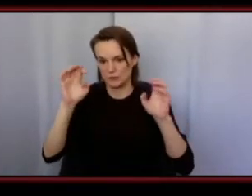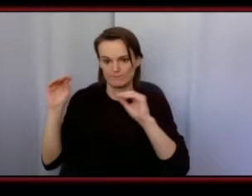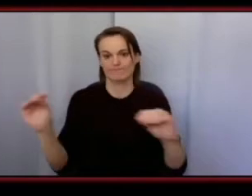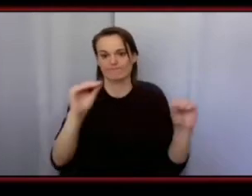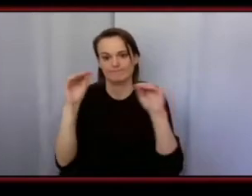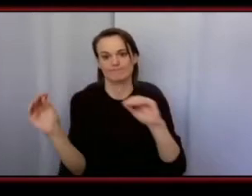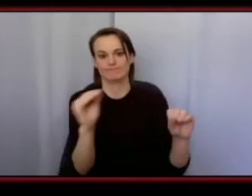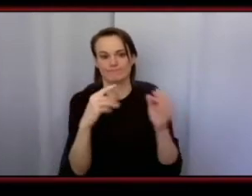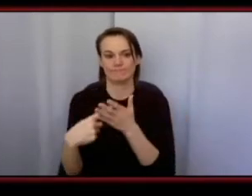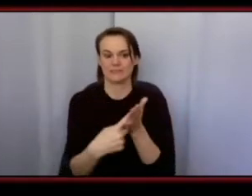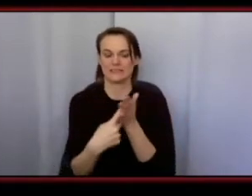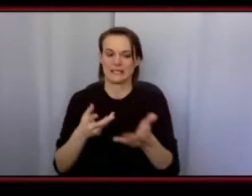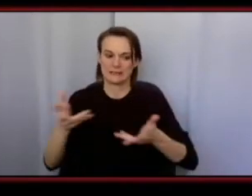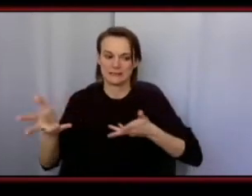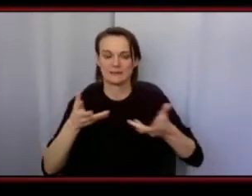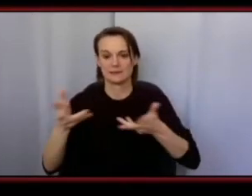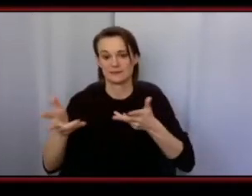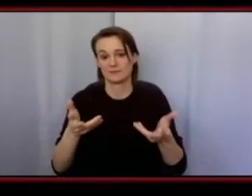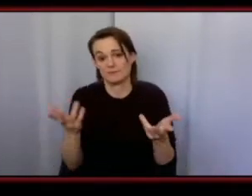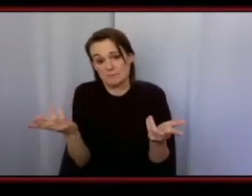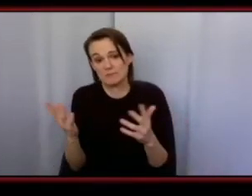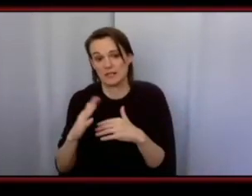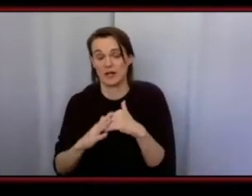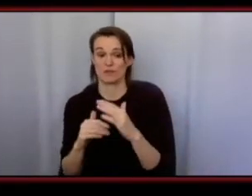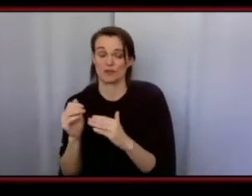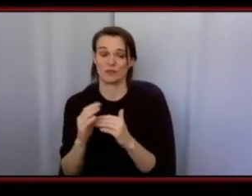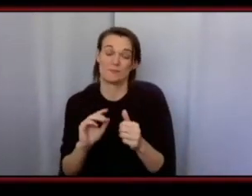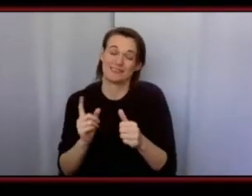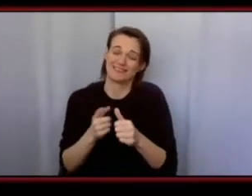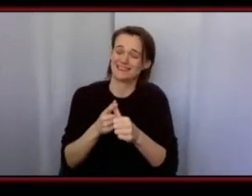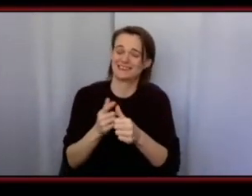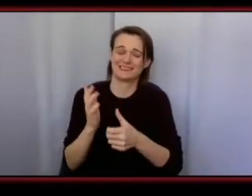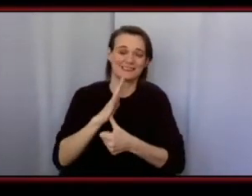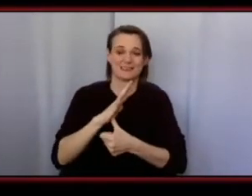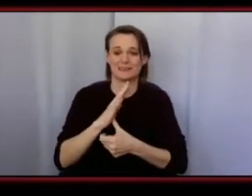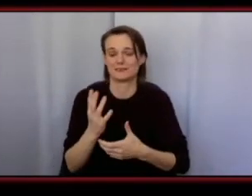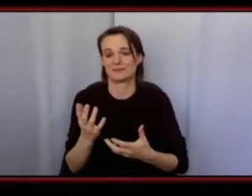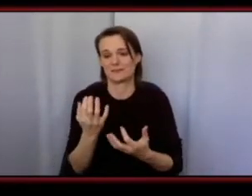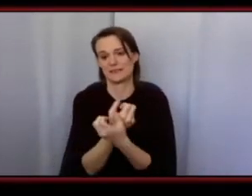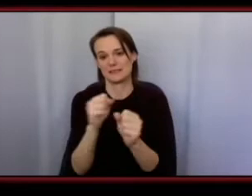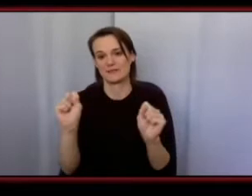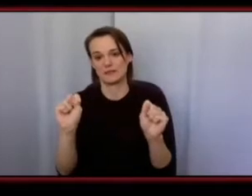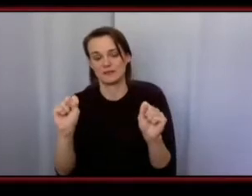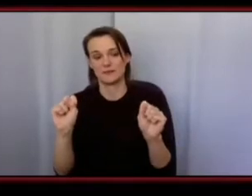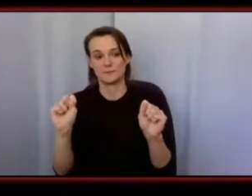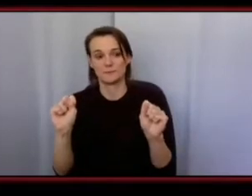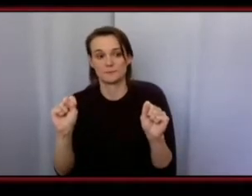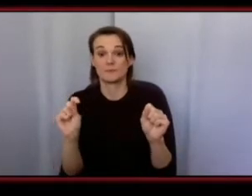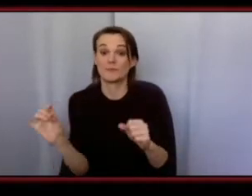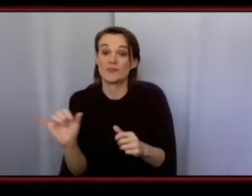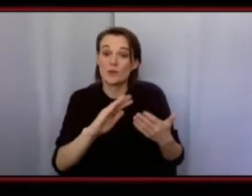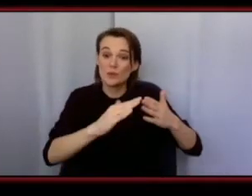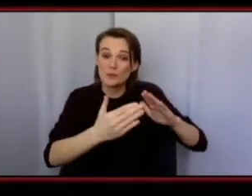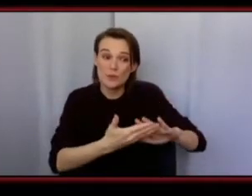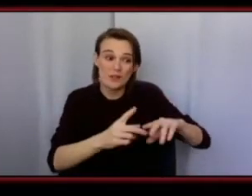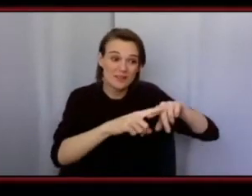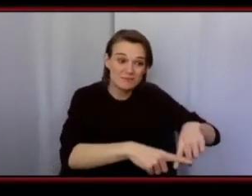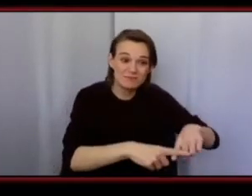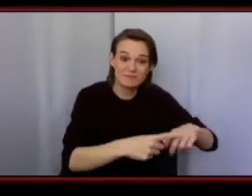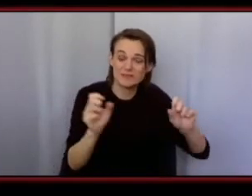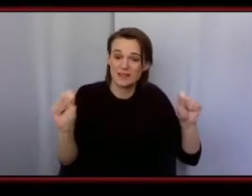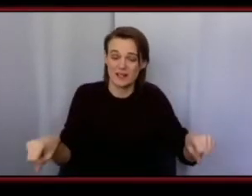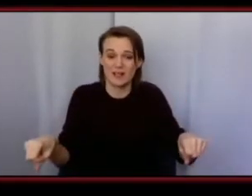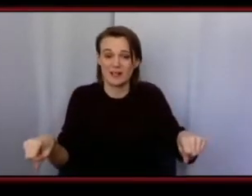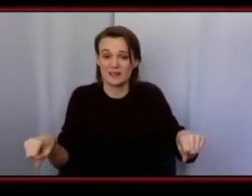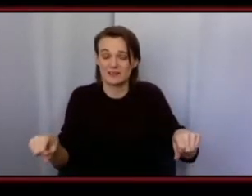in those instances so again it's all about your safety though first and reaching out to the community to